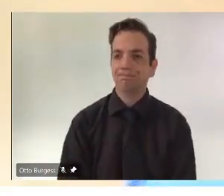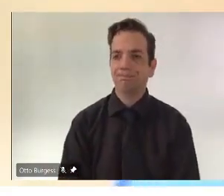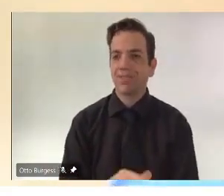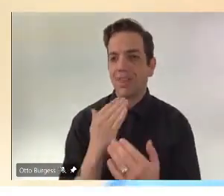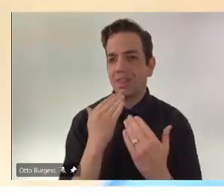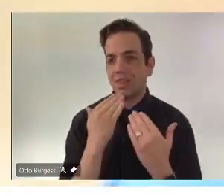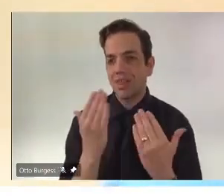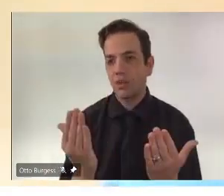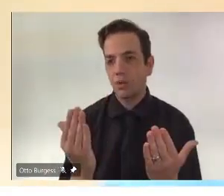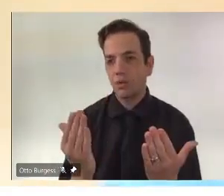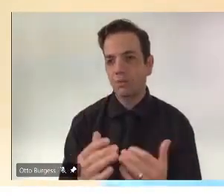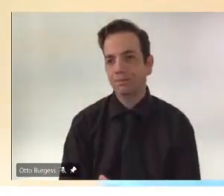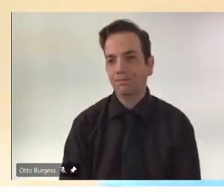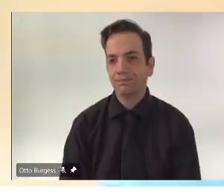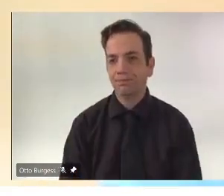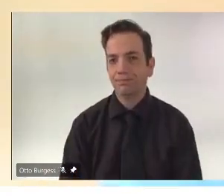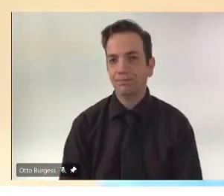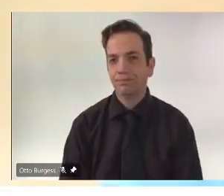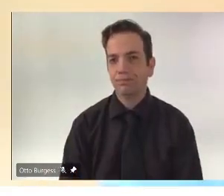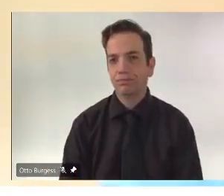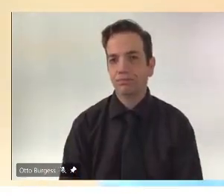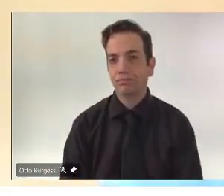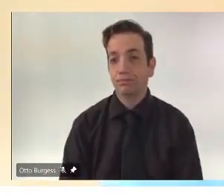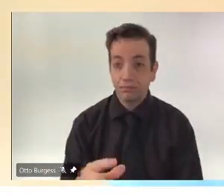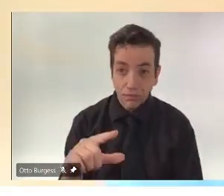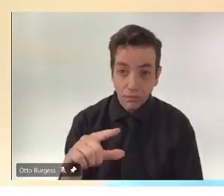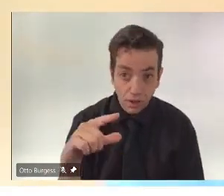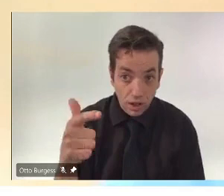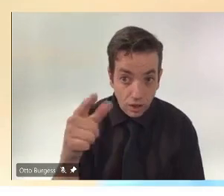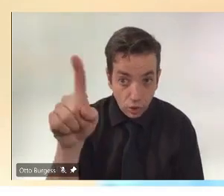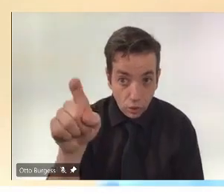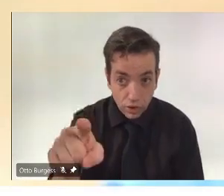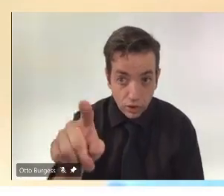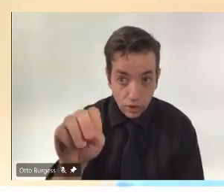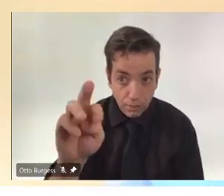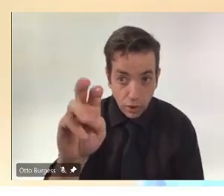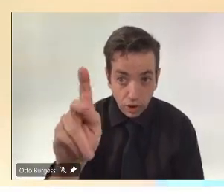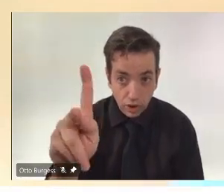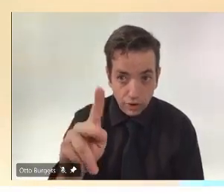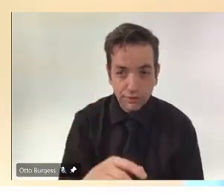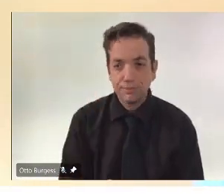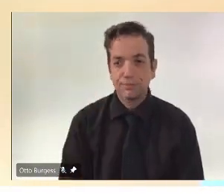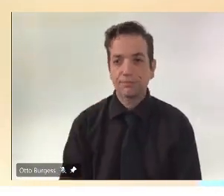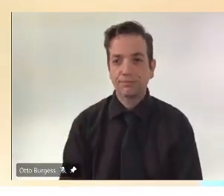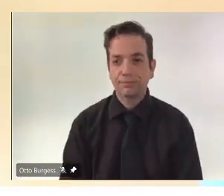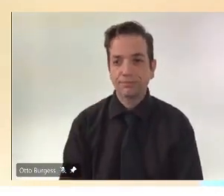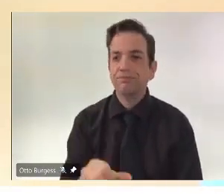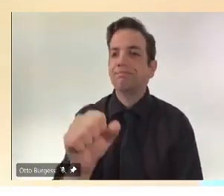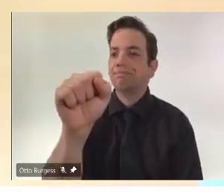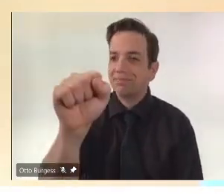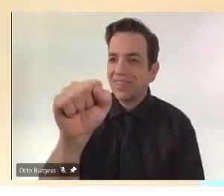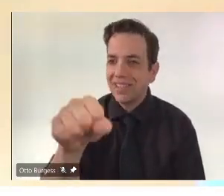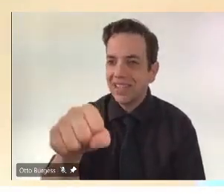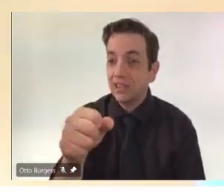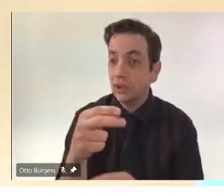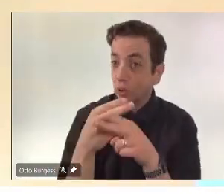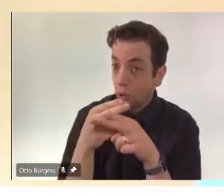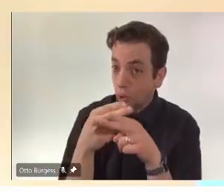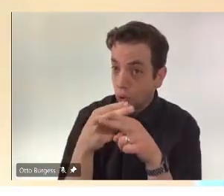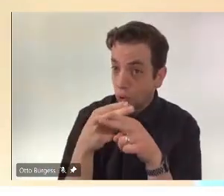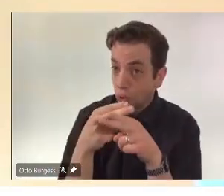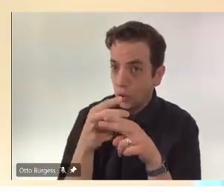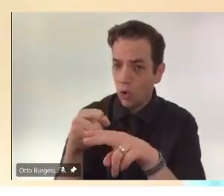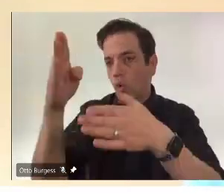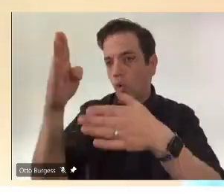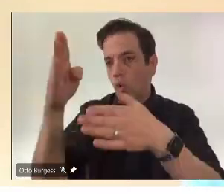Do have a follow-up, Mark? Yes. With it being the long weekend coming up and people heading out traveling and camping, that